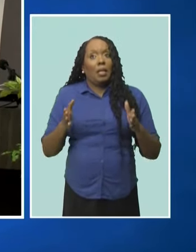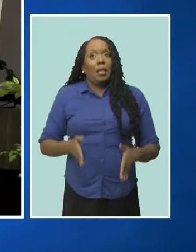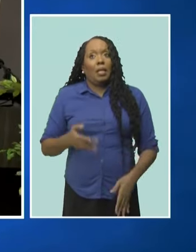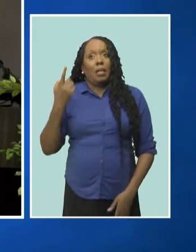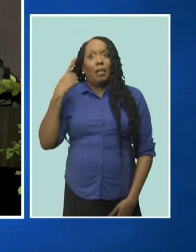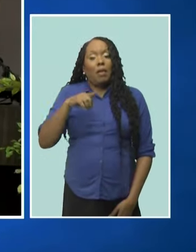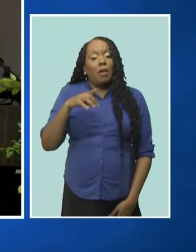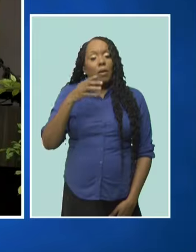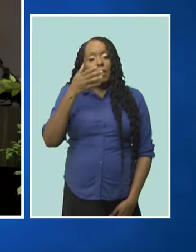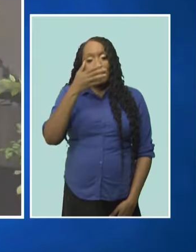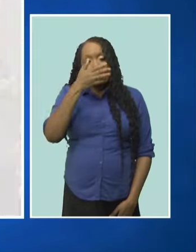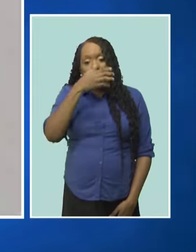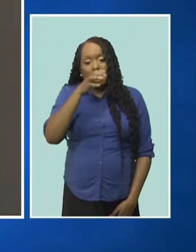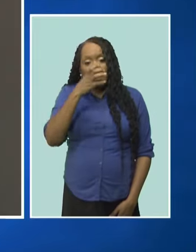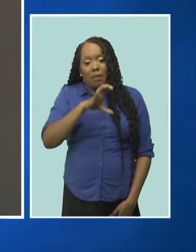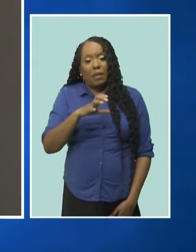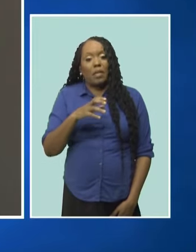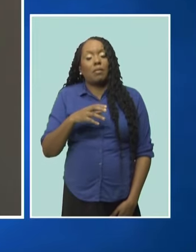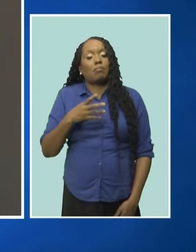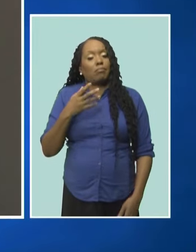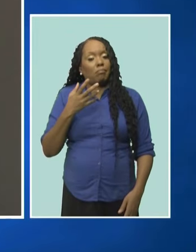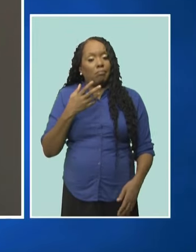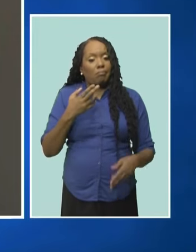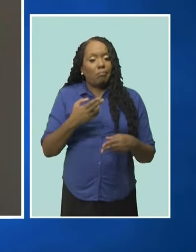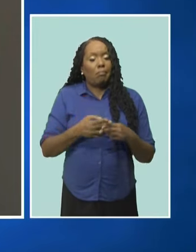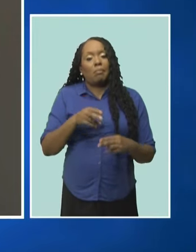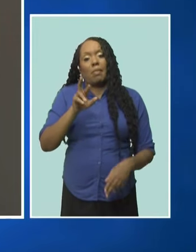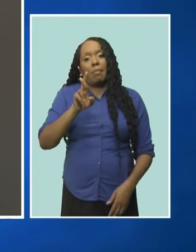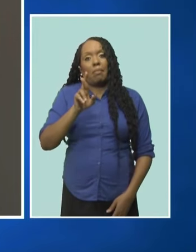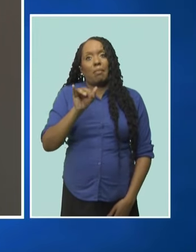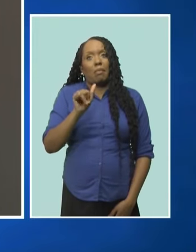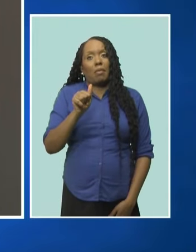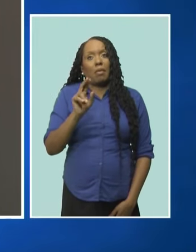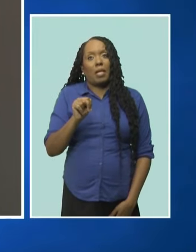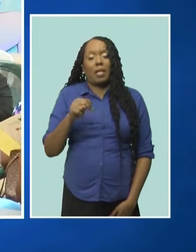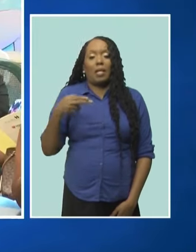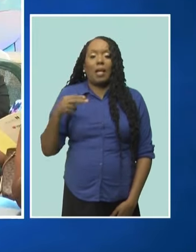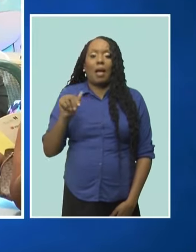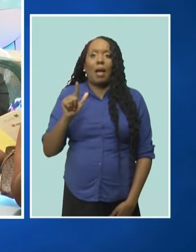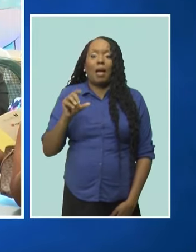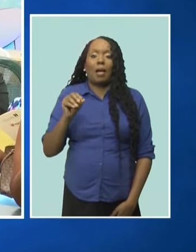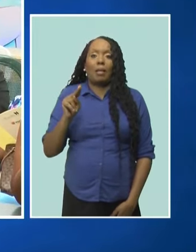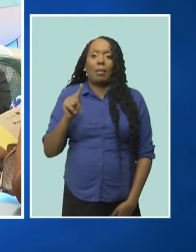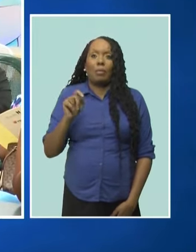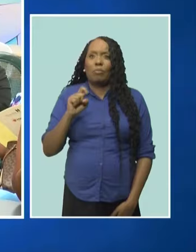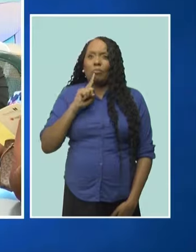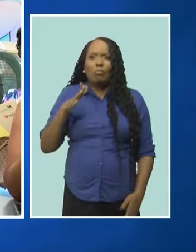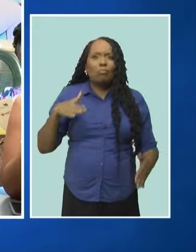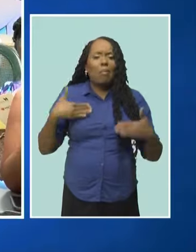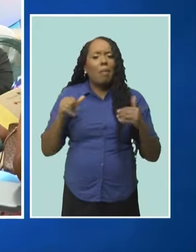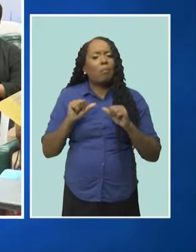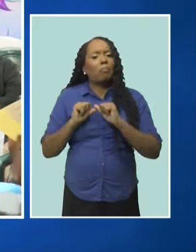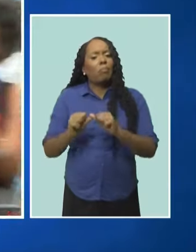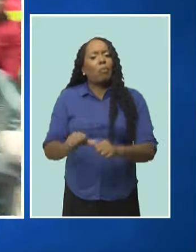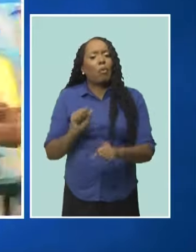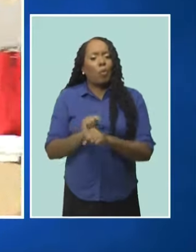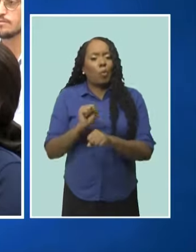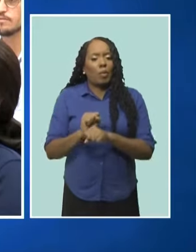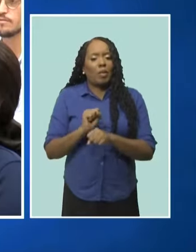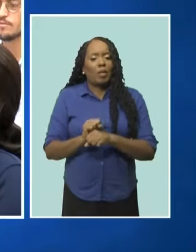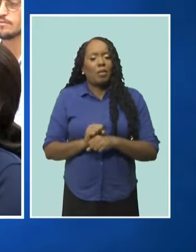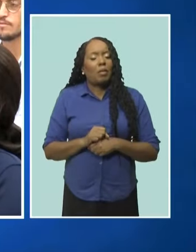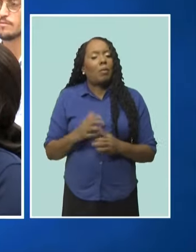Managing Director of Shafet Restaurants, Ryan Halute, says the company is pleased to continue with work. He says the company's philosophy